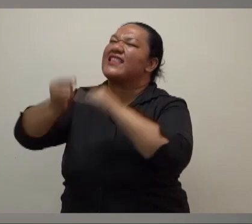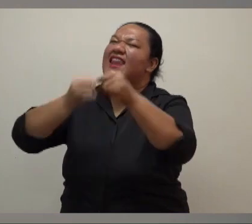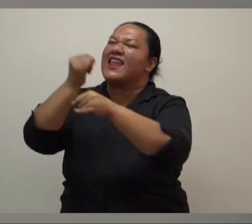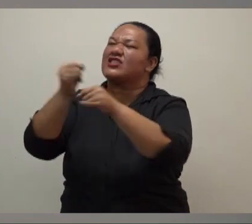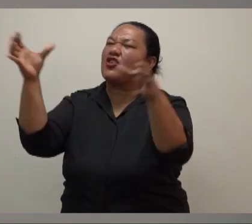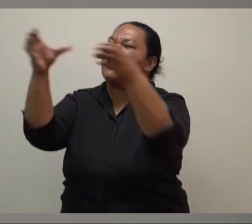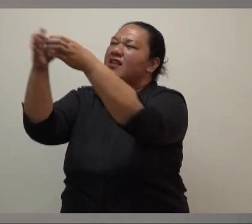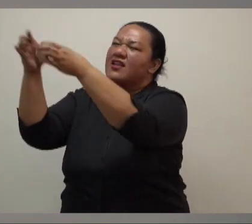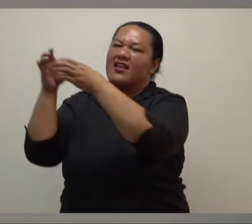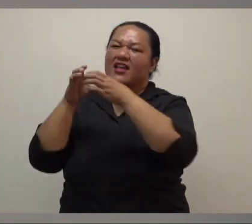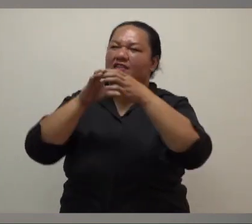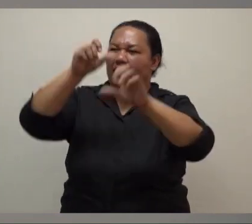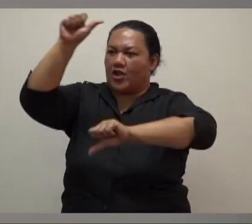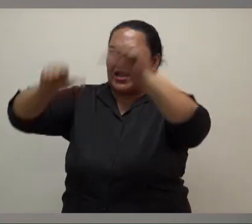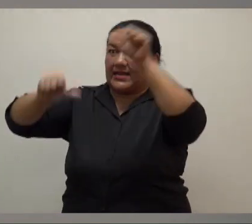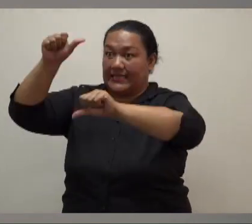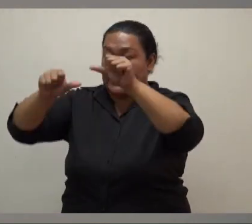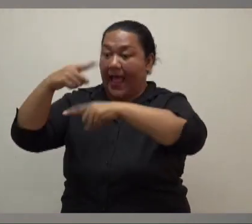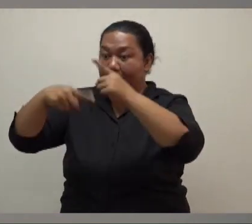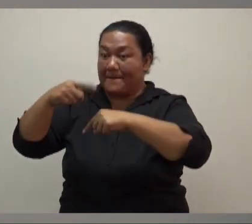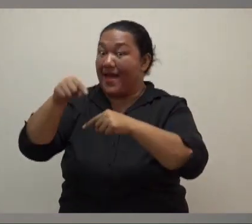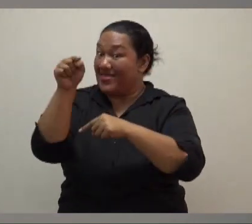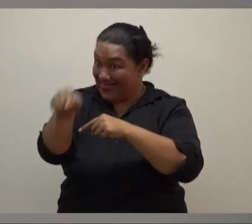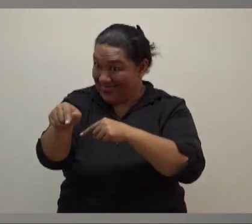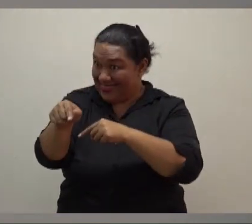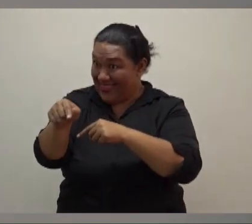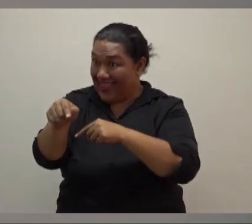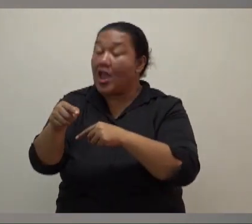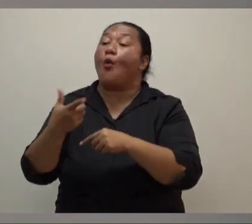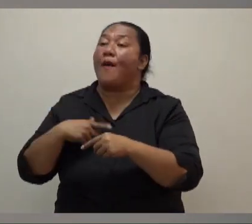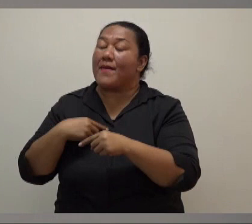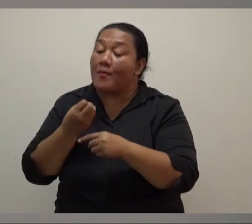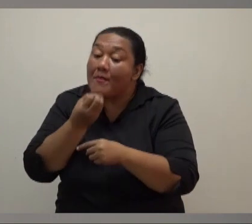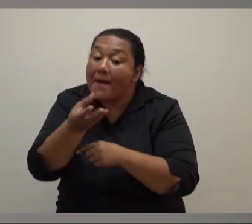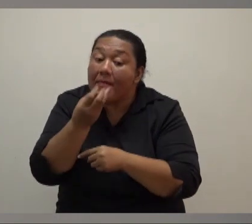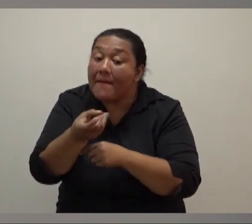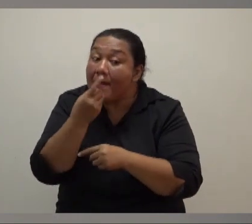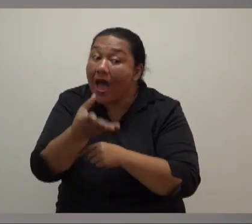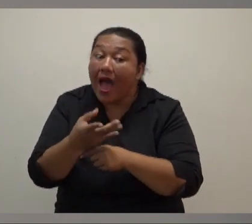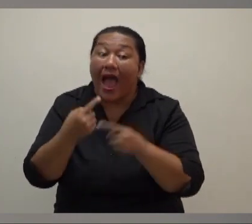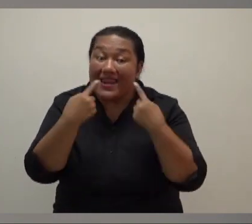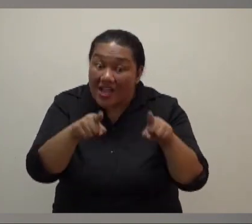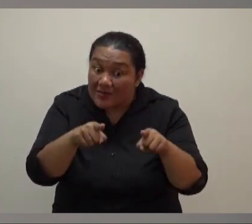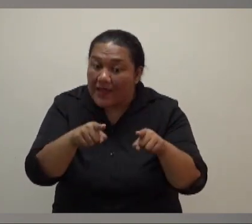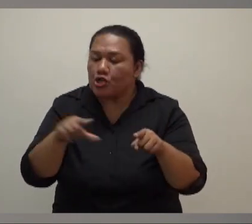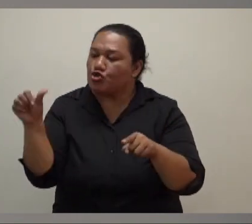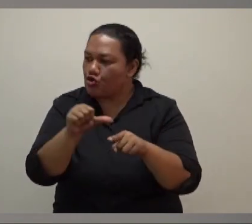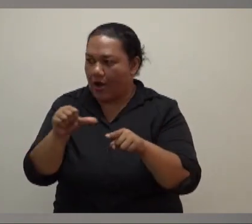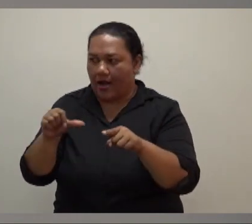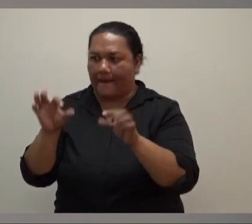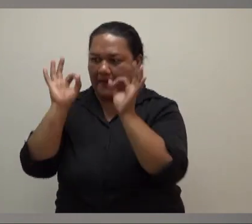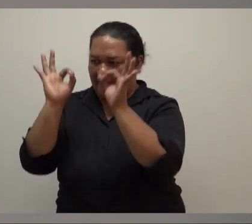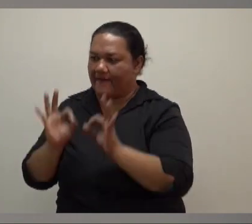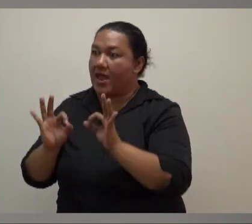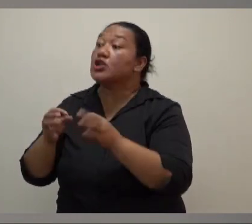these assessments. As you know, that it requires very sophisticated equipment to be able to predict these things as to when they will occur. Nobody expected